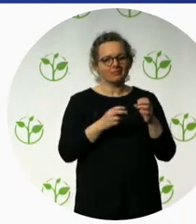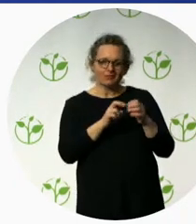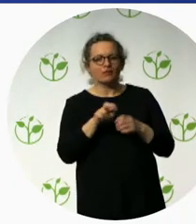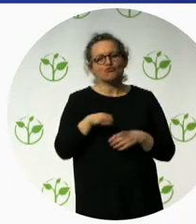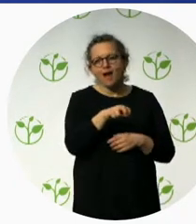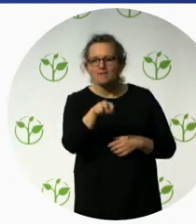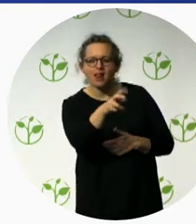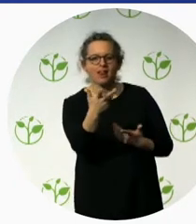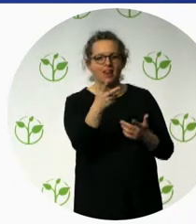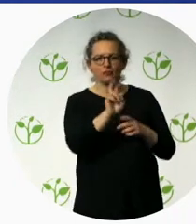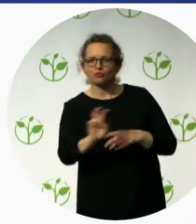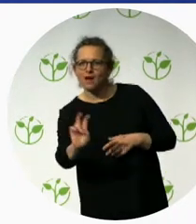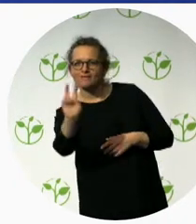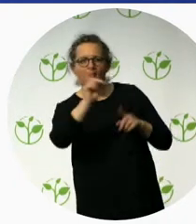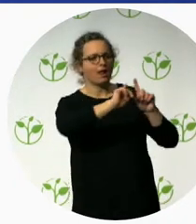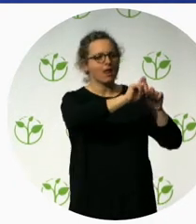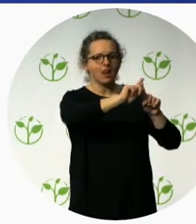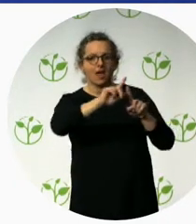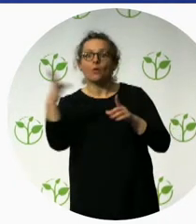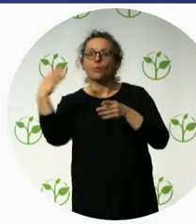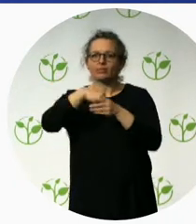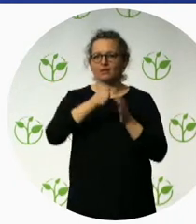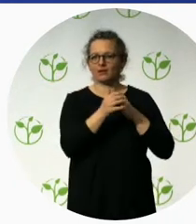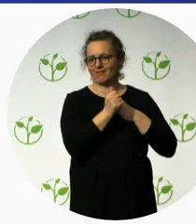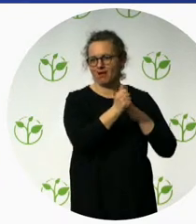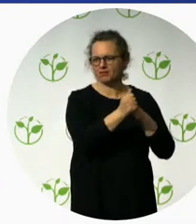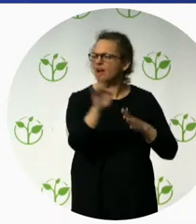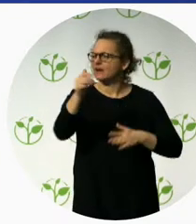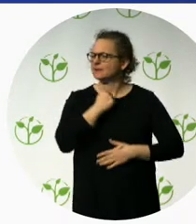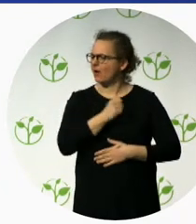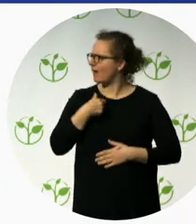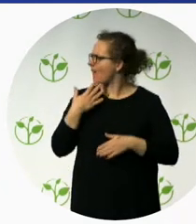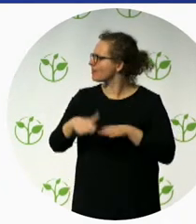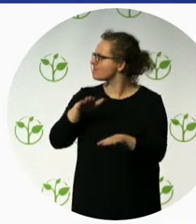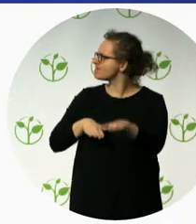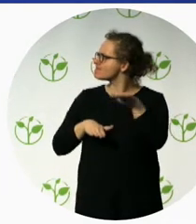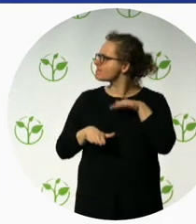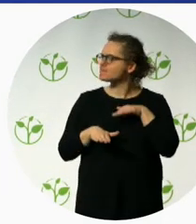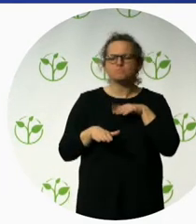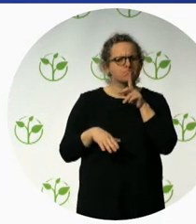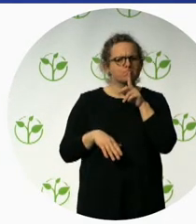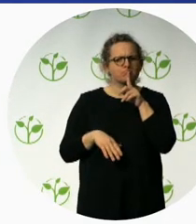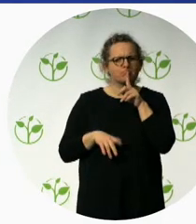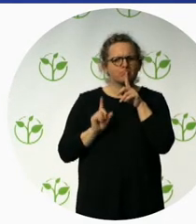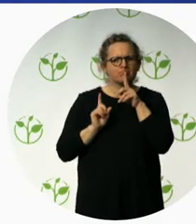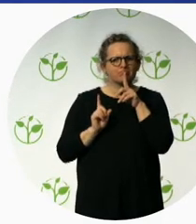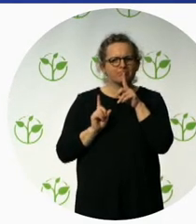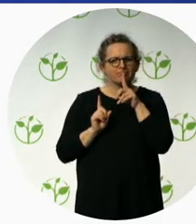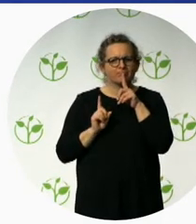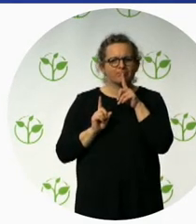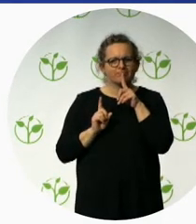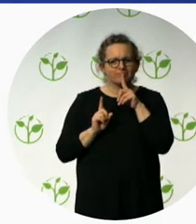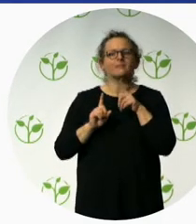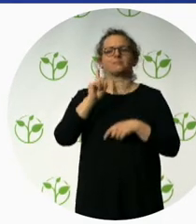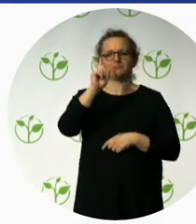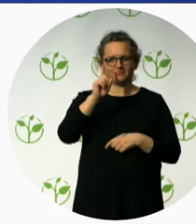I have to go back. Well, just quickly, so in 2013, we decided to grow and to